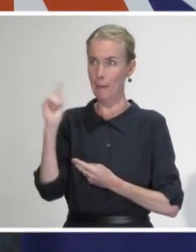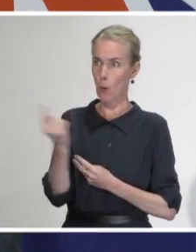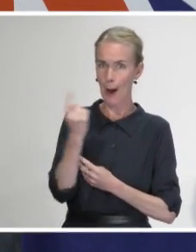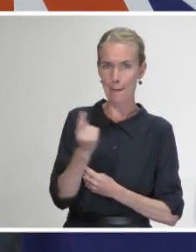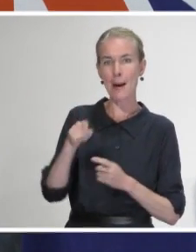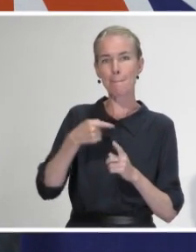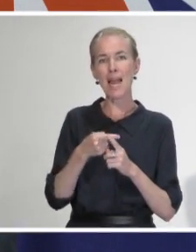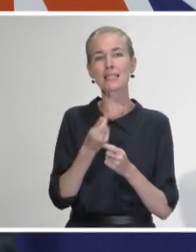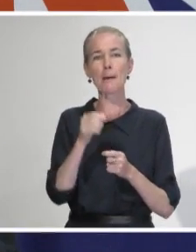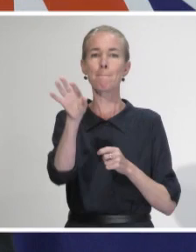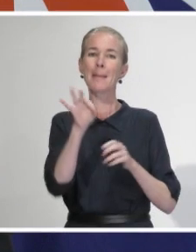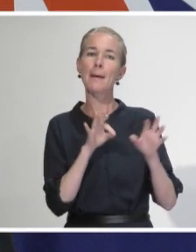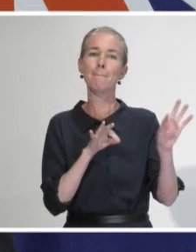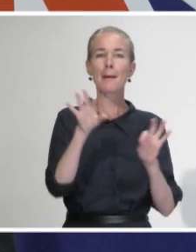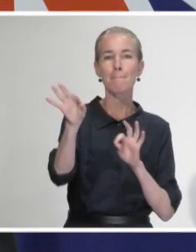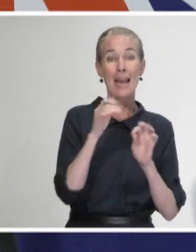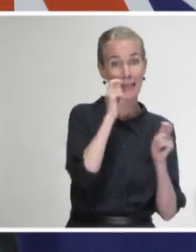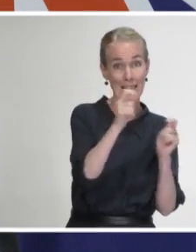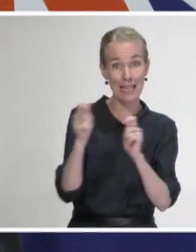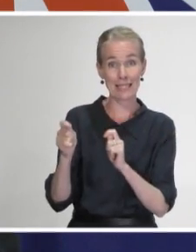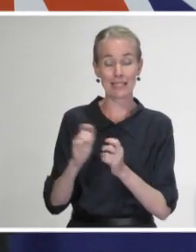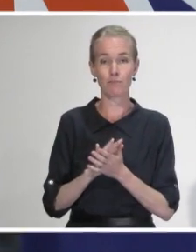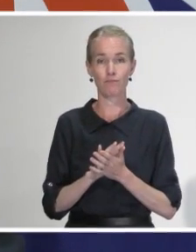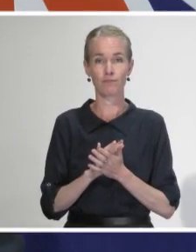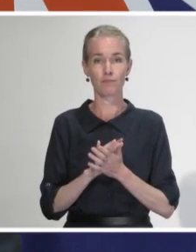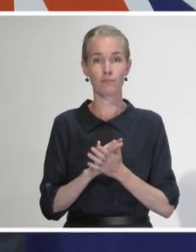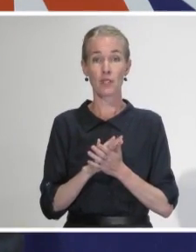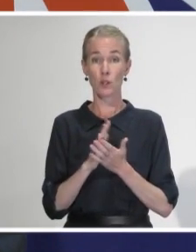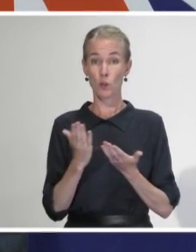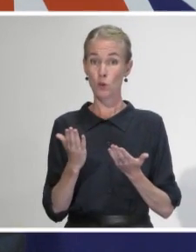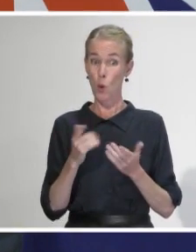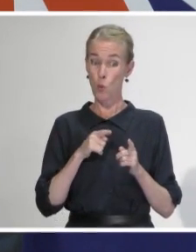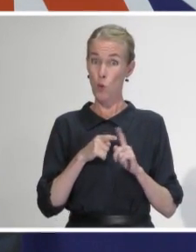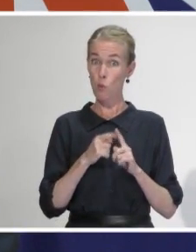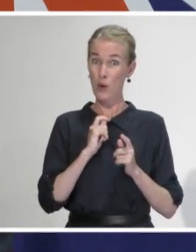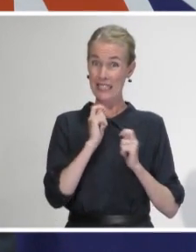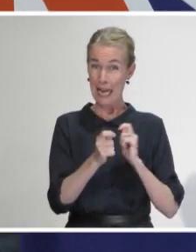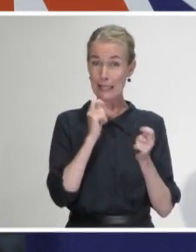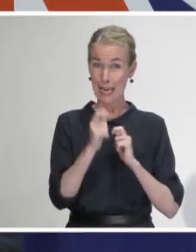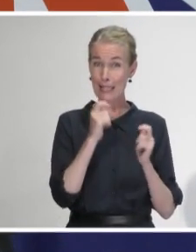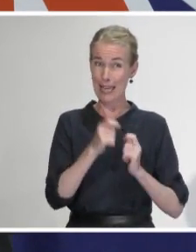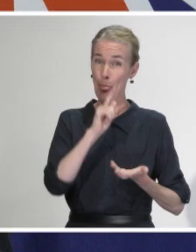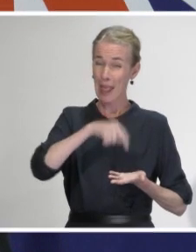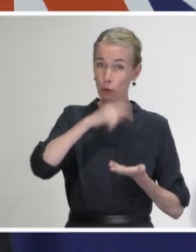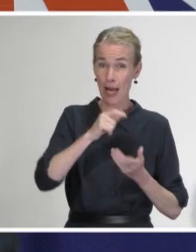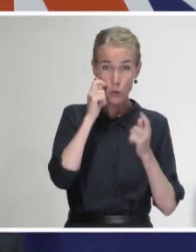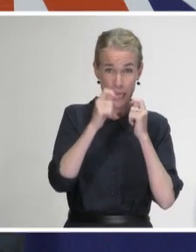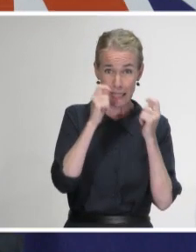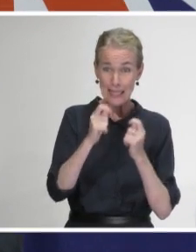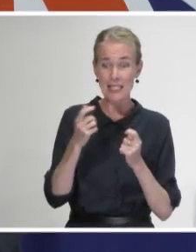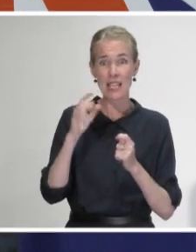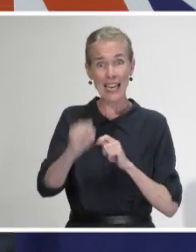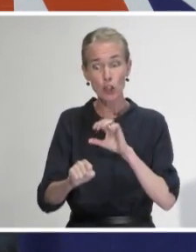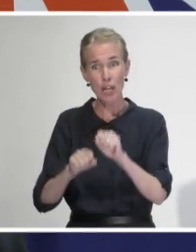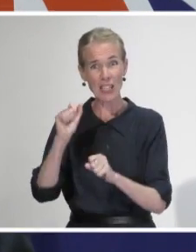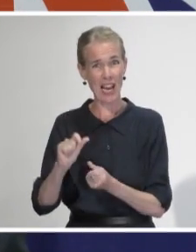with a positivity rate now below 2%, most of the tests are negative and we want to maintain that high level of